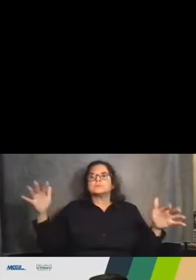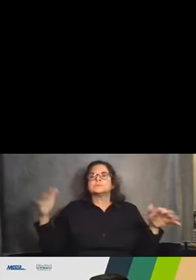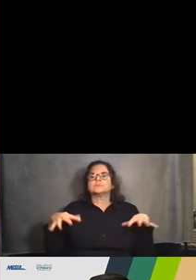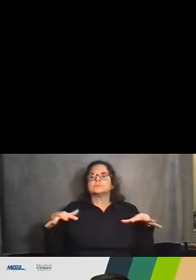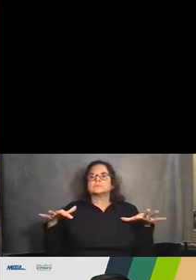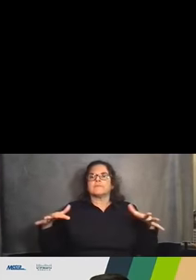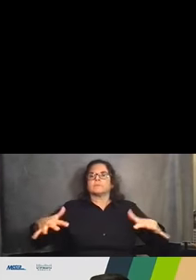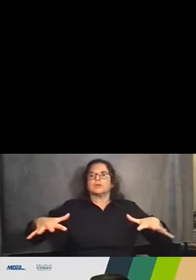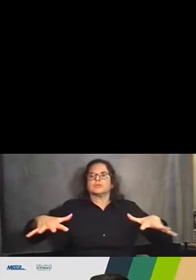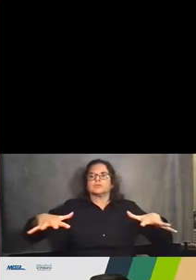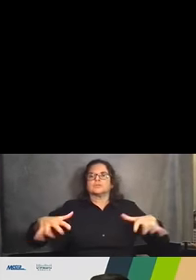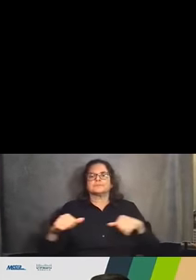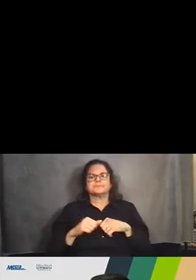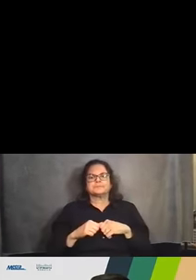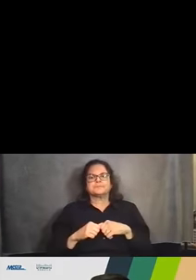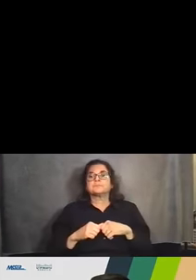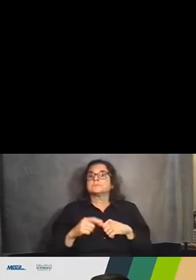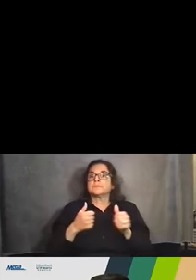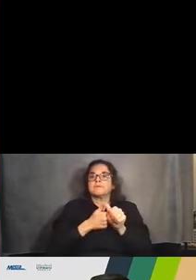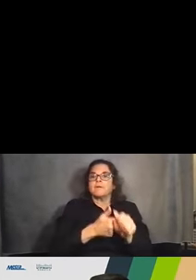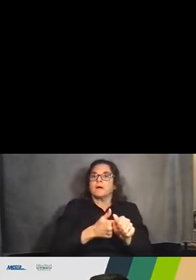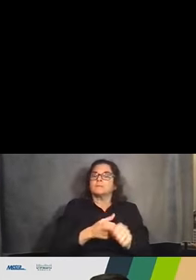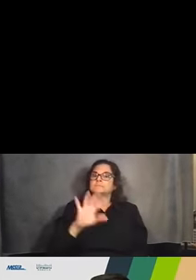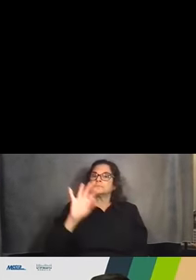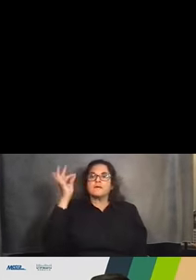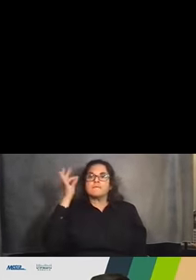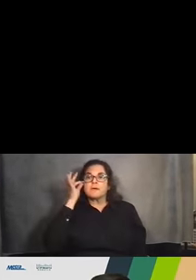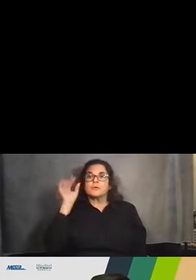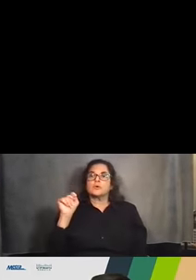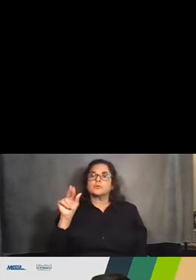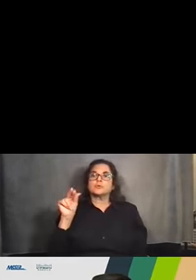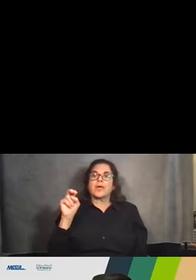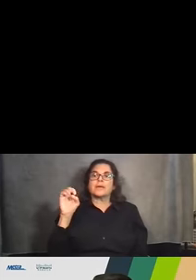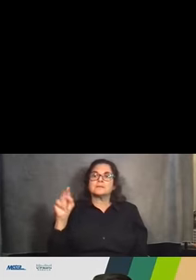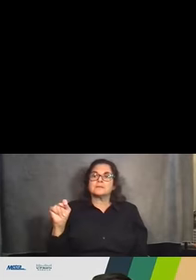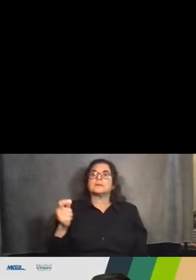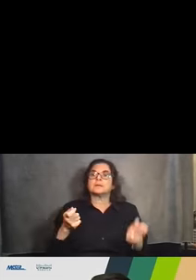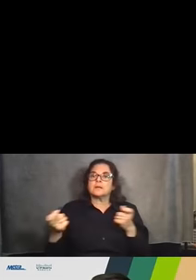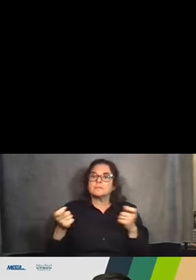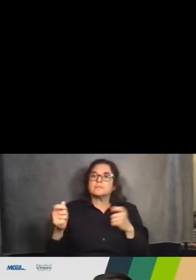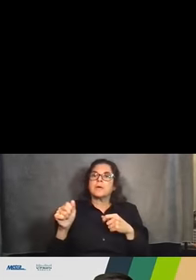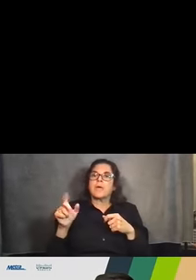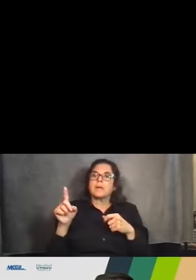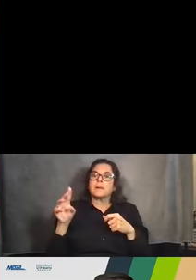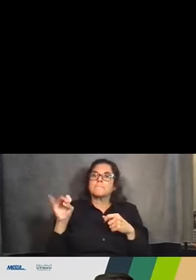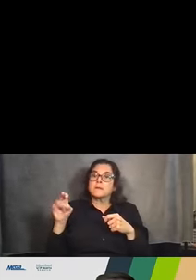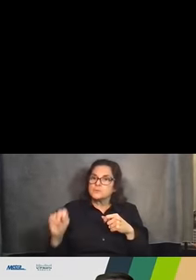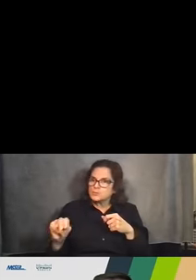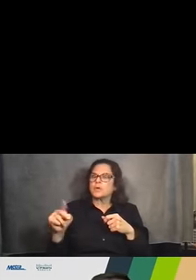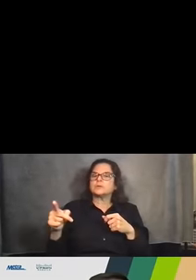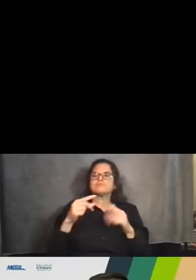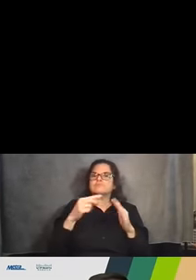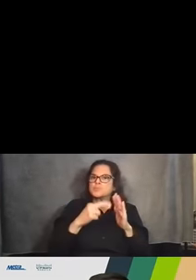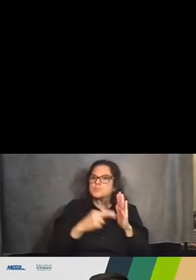by the Federal Transit Administration's guidelines in their noise and vibration impact assessment manual. And we start by first